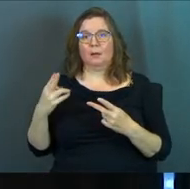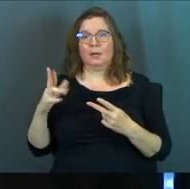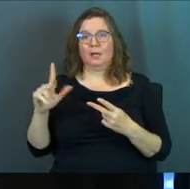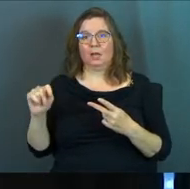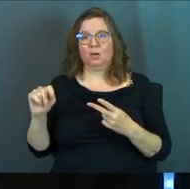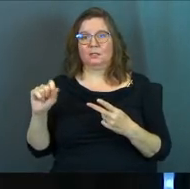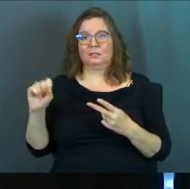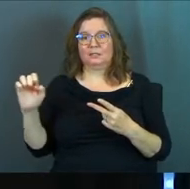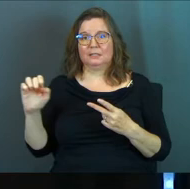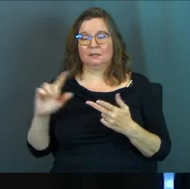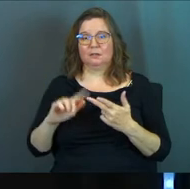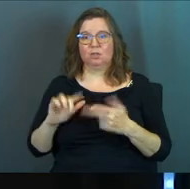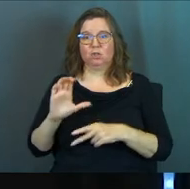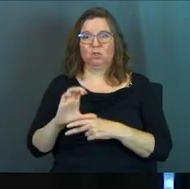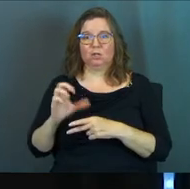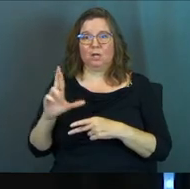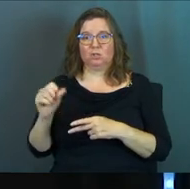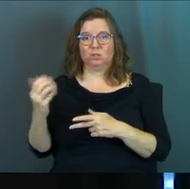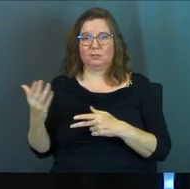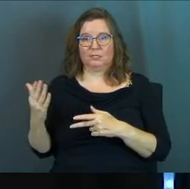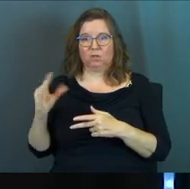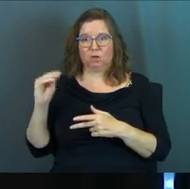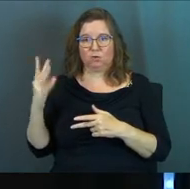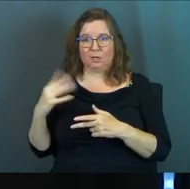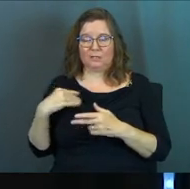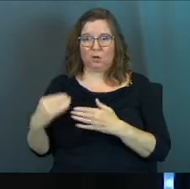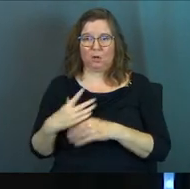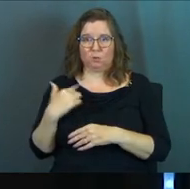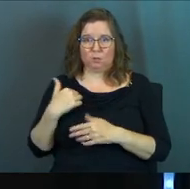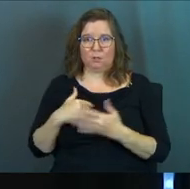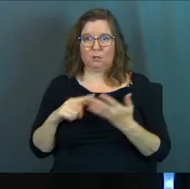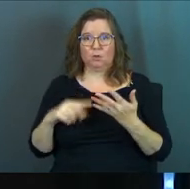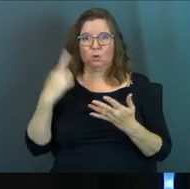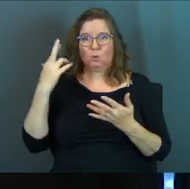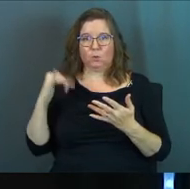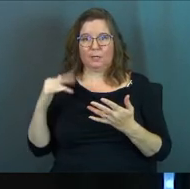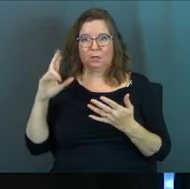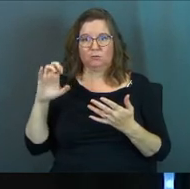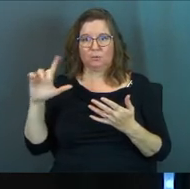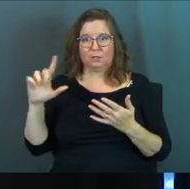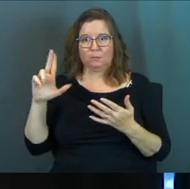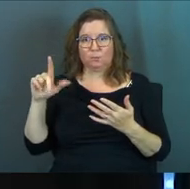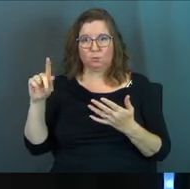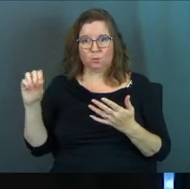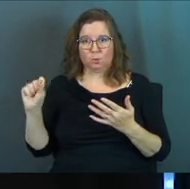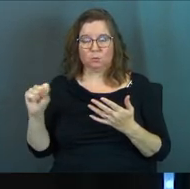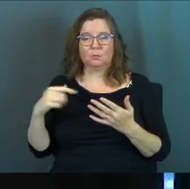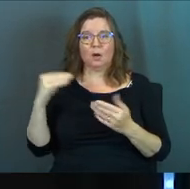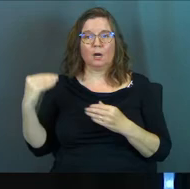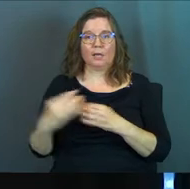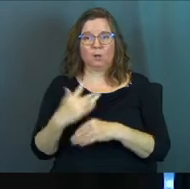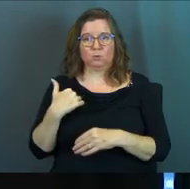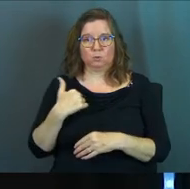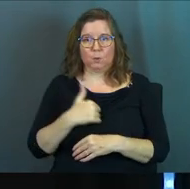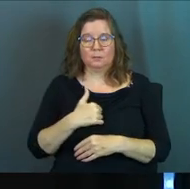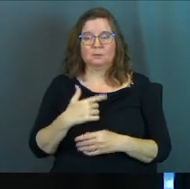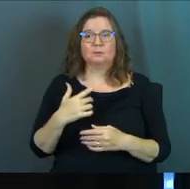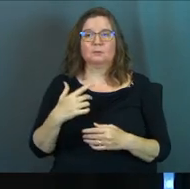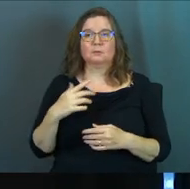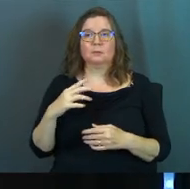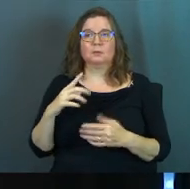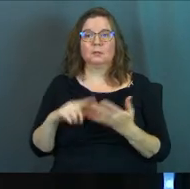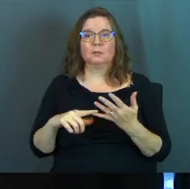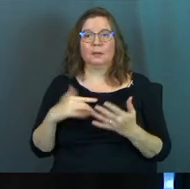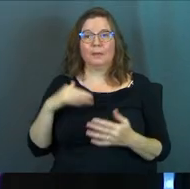elders here at Grace, our counselors to us. It's Ricky and Rachel Bustos, our counselors to us.